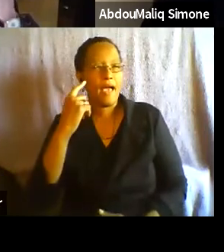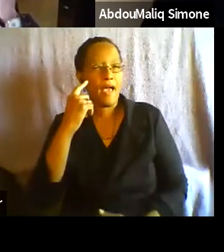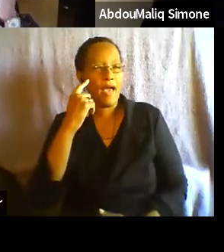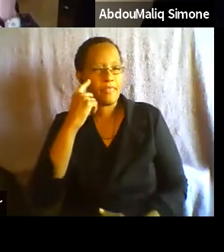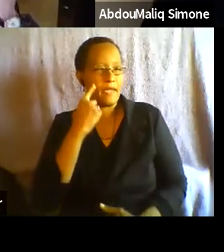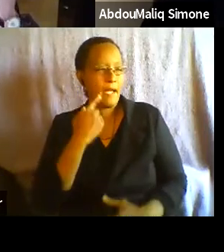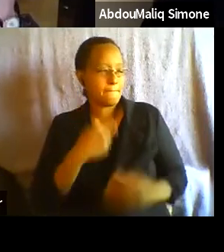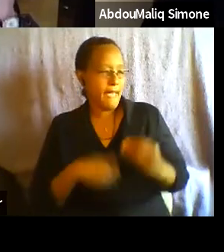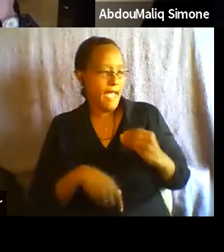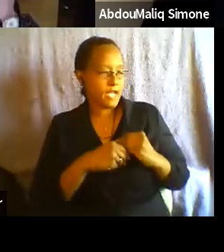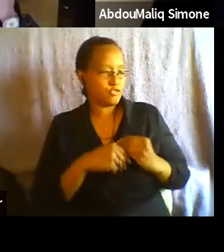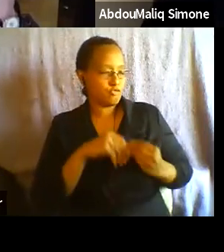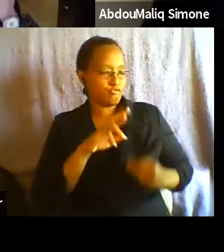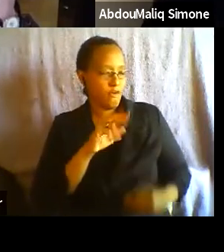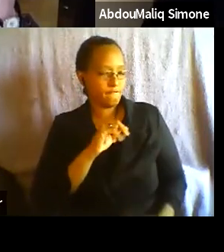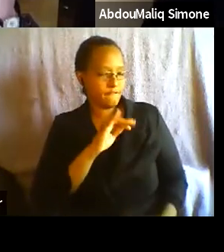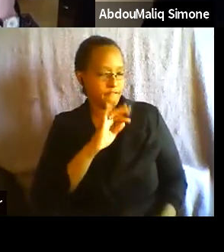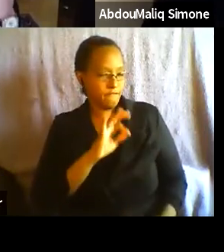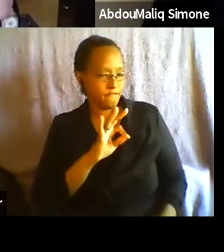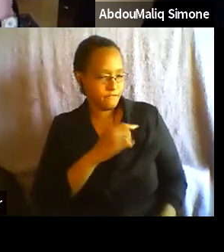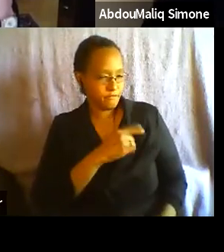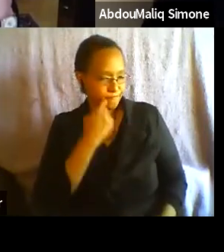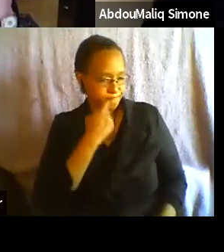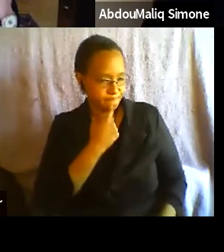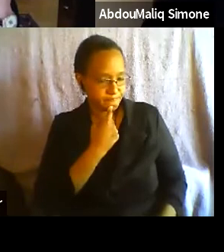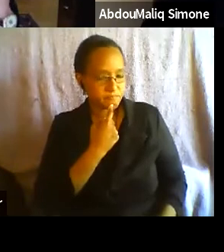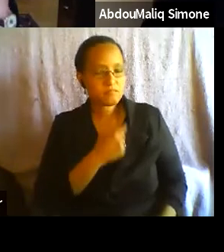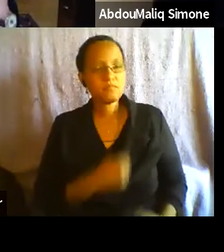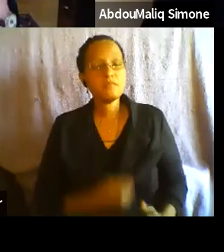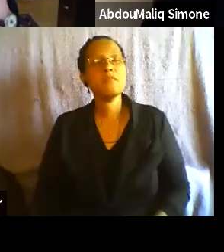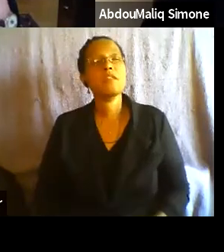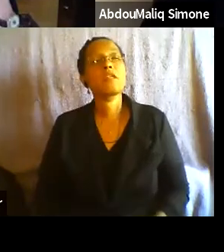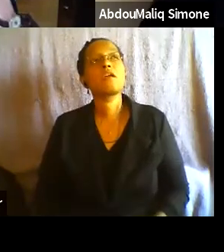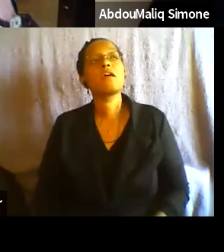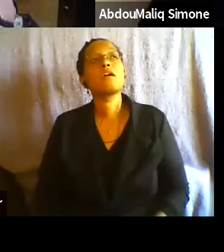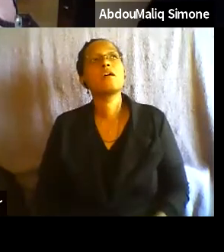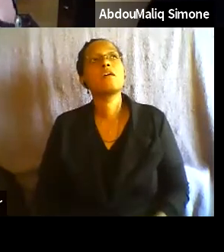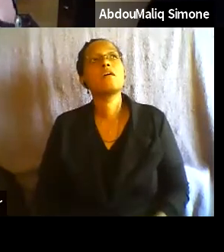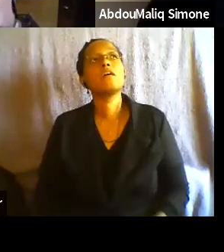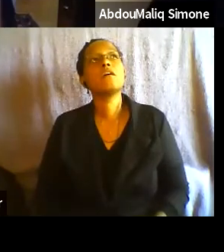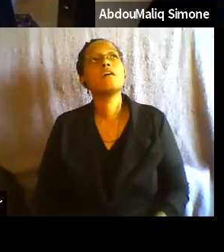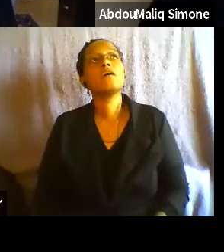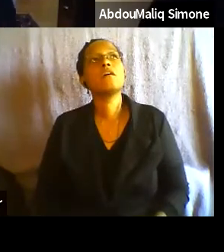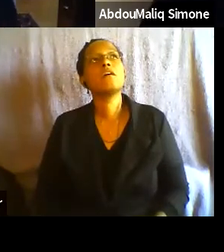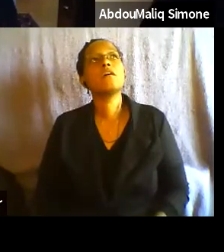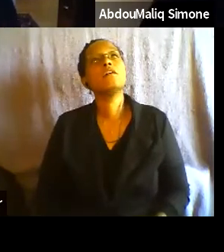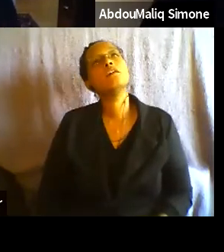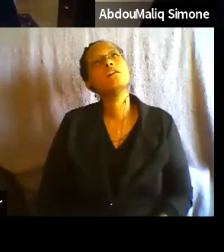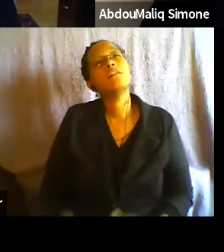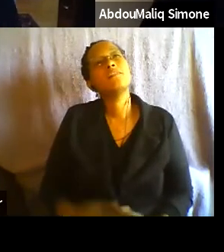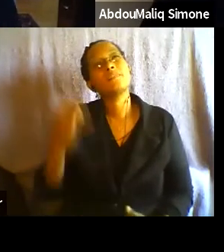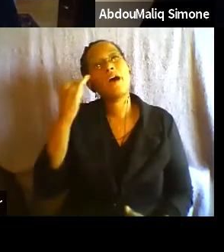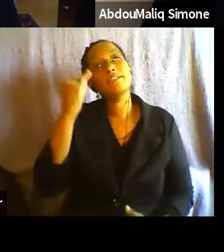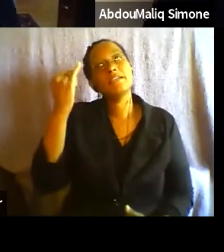just said is, um, the notion that there is, uh, some kind of literacy that some